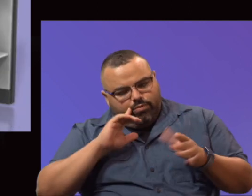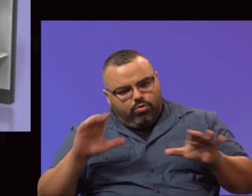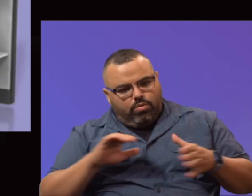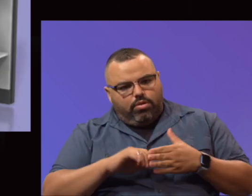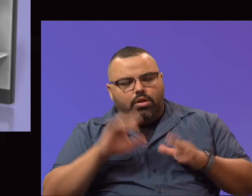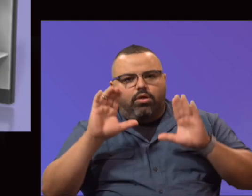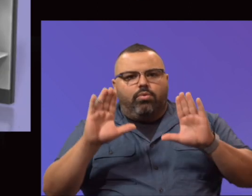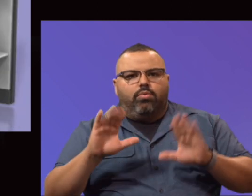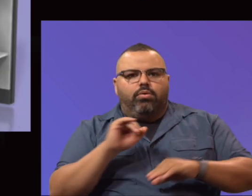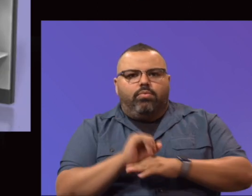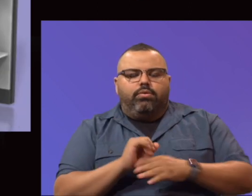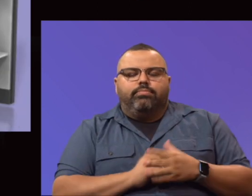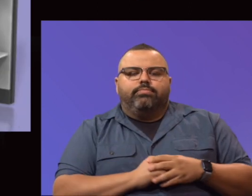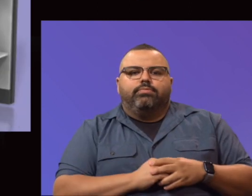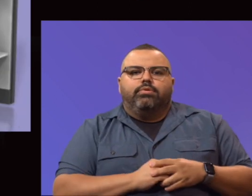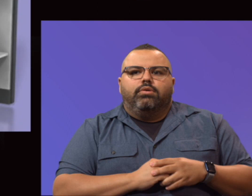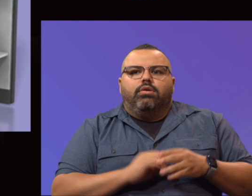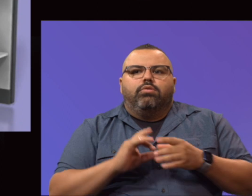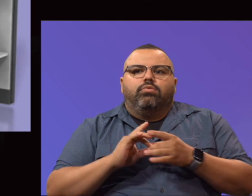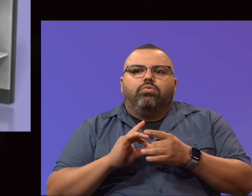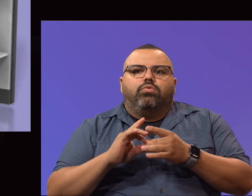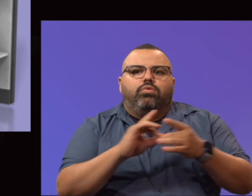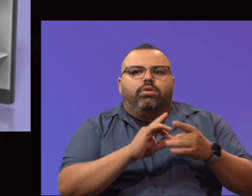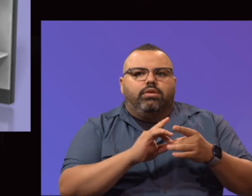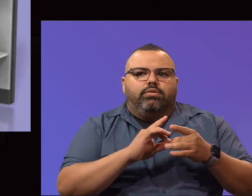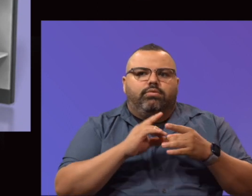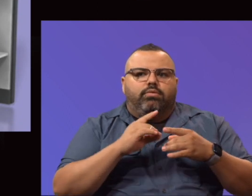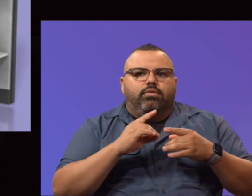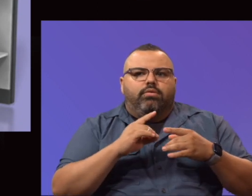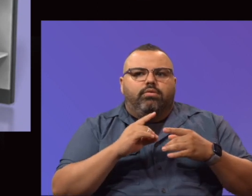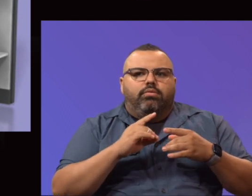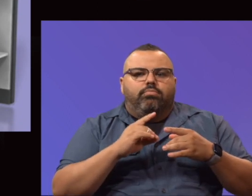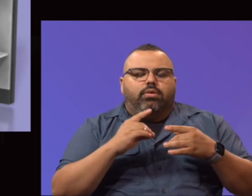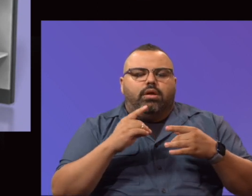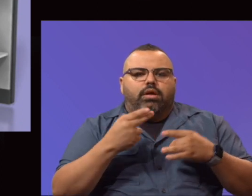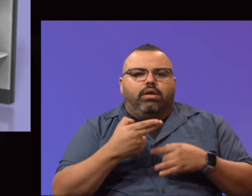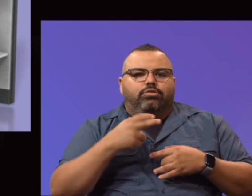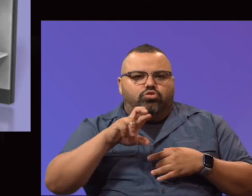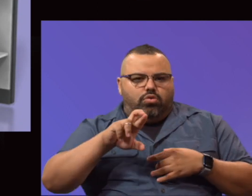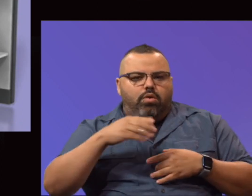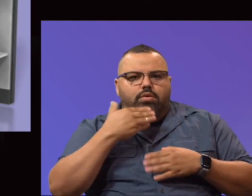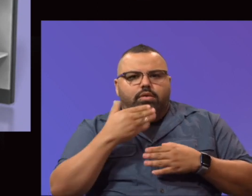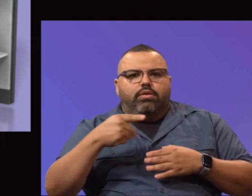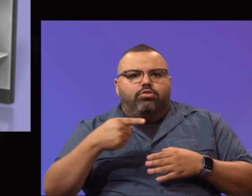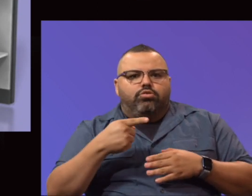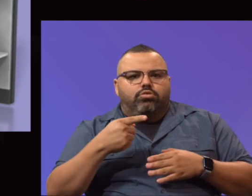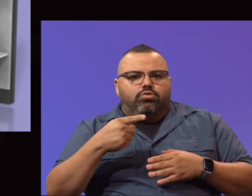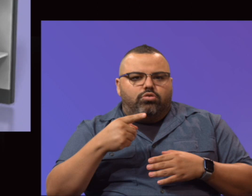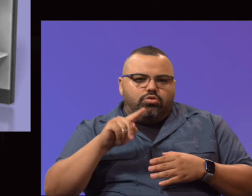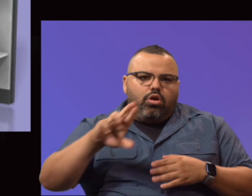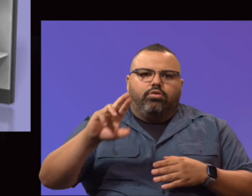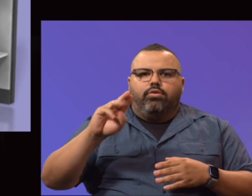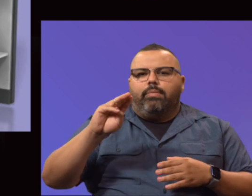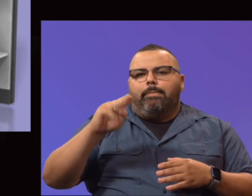Our coordination of our efforts by human resources. I want to thank Dr. Pena and Milena Field who have continued to do a great